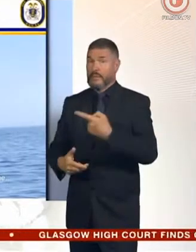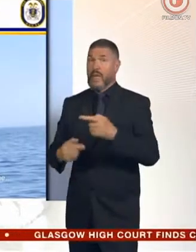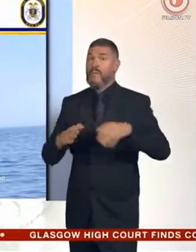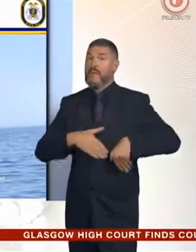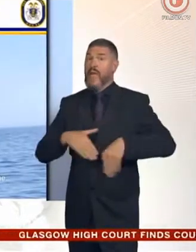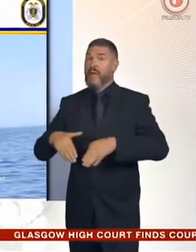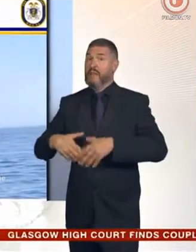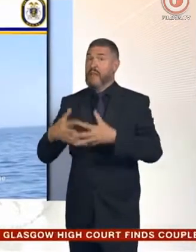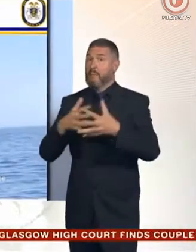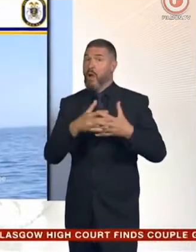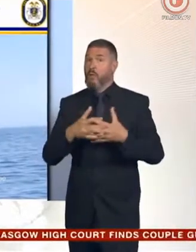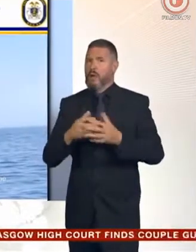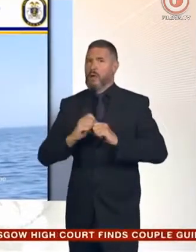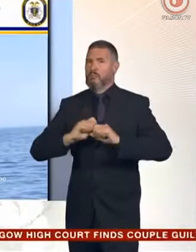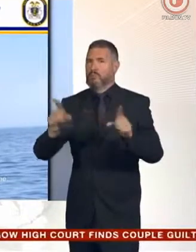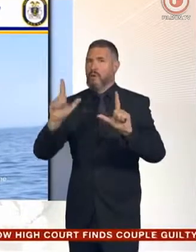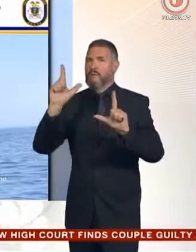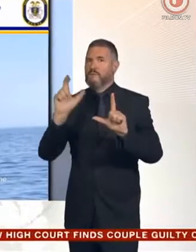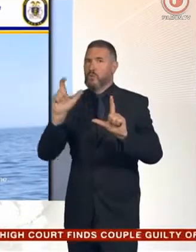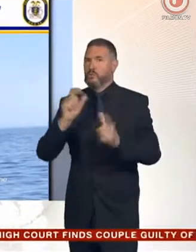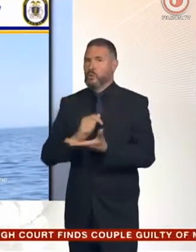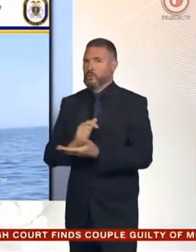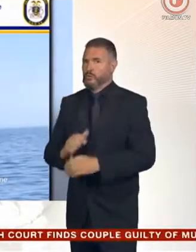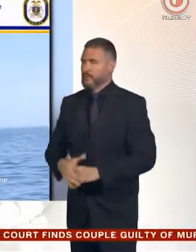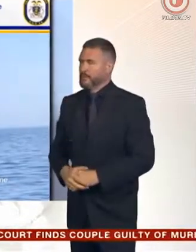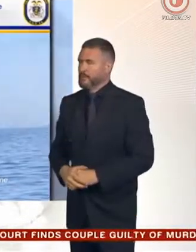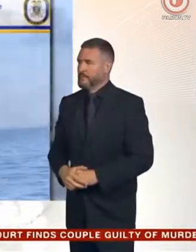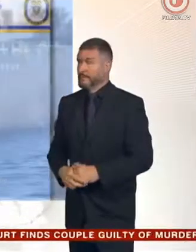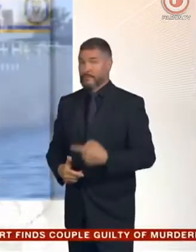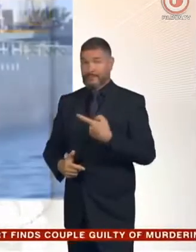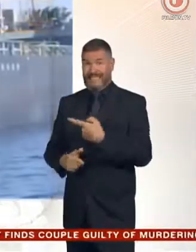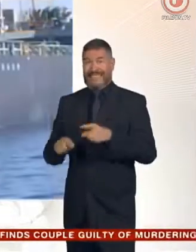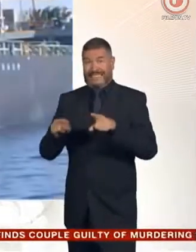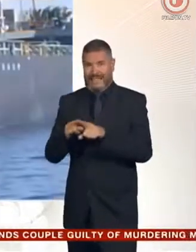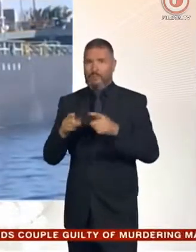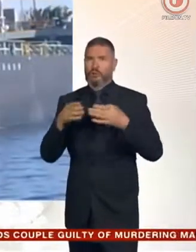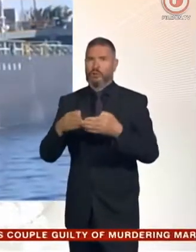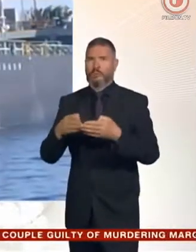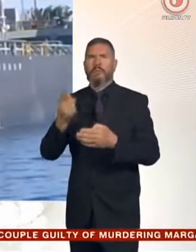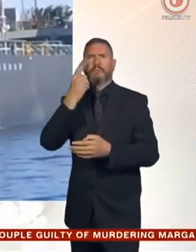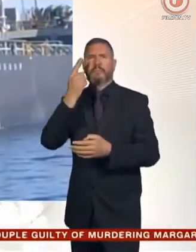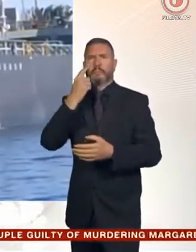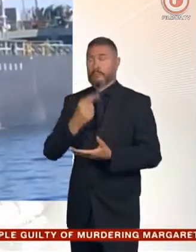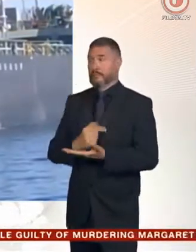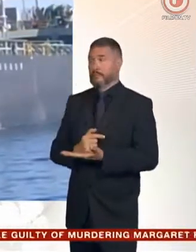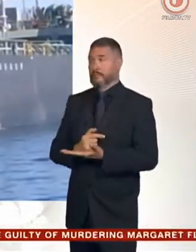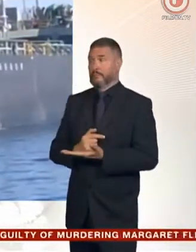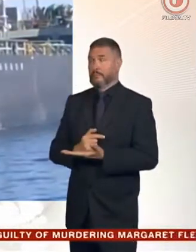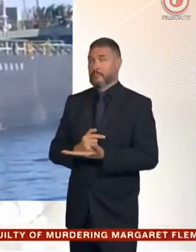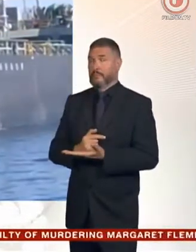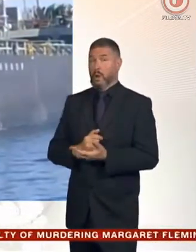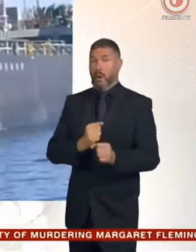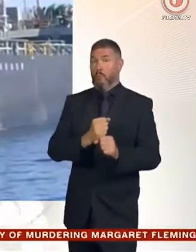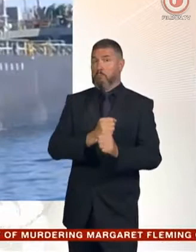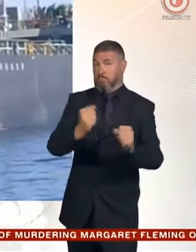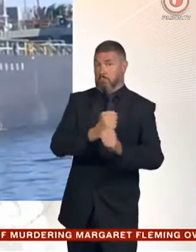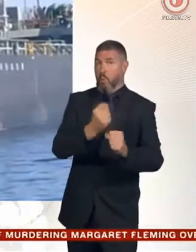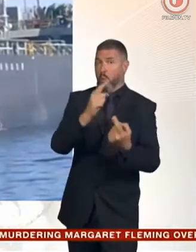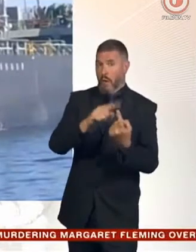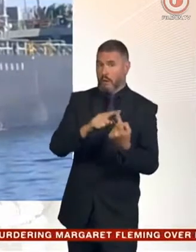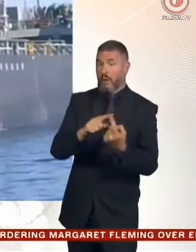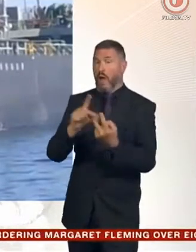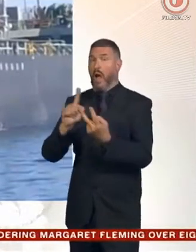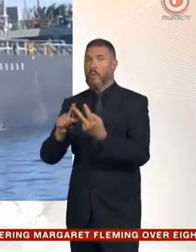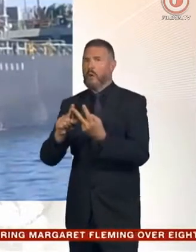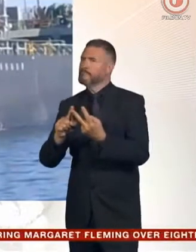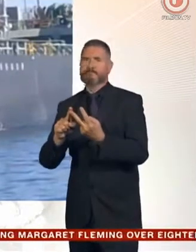Navy also released these photos, taken earlier, of the same ship, one arrow pointing to where they believe a mine exploded and the